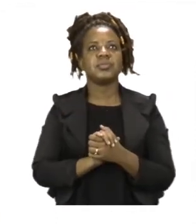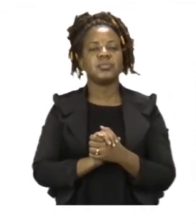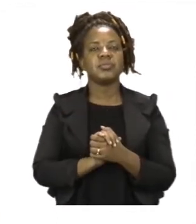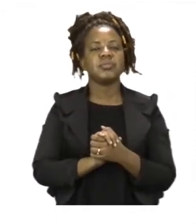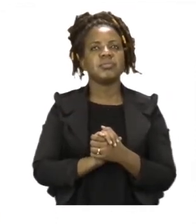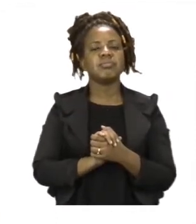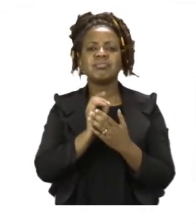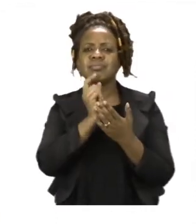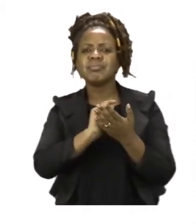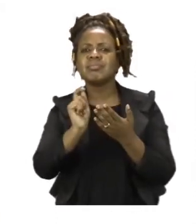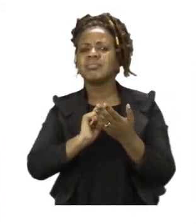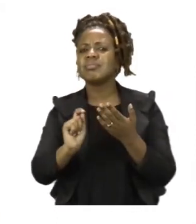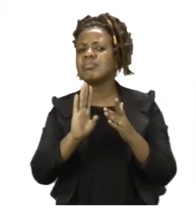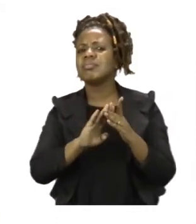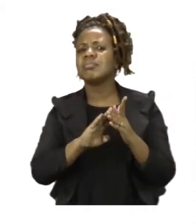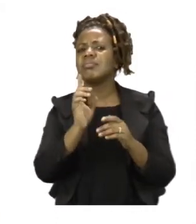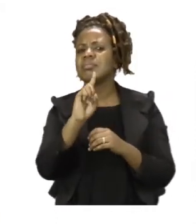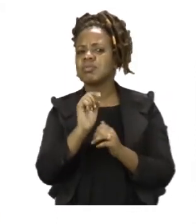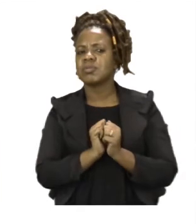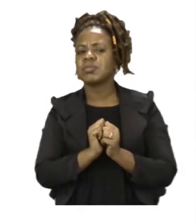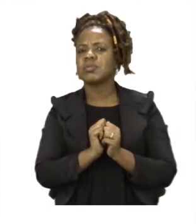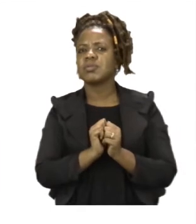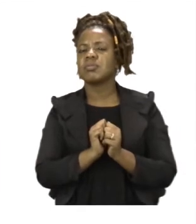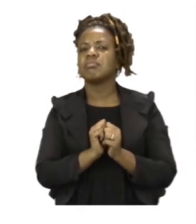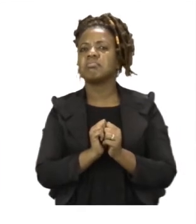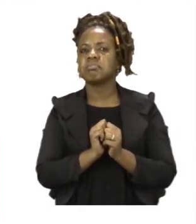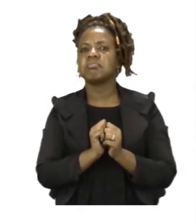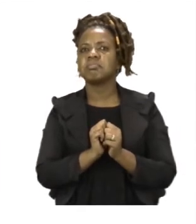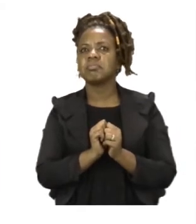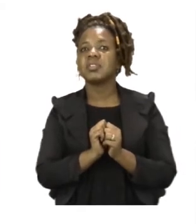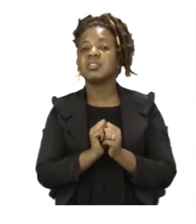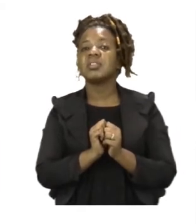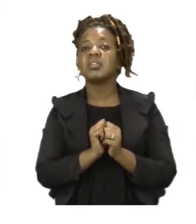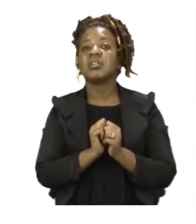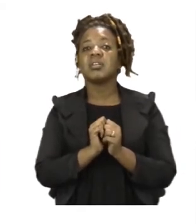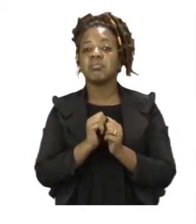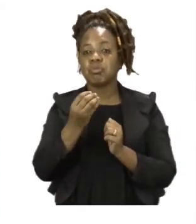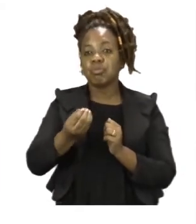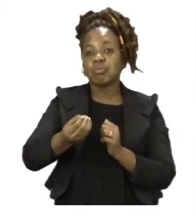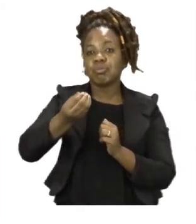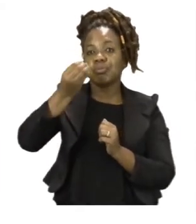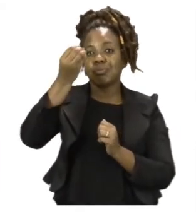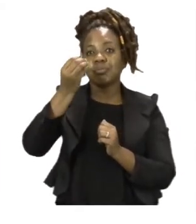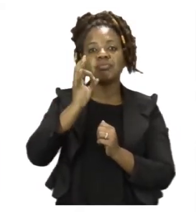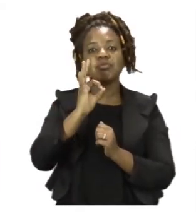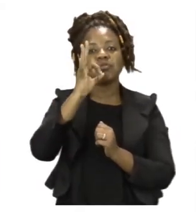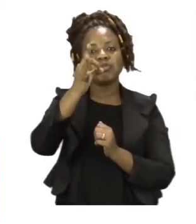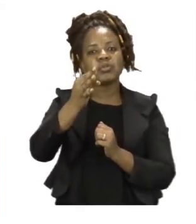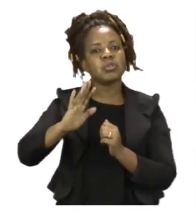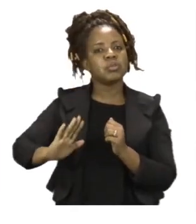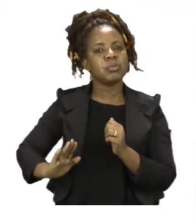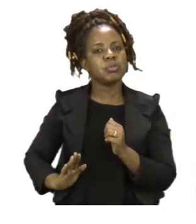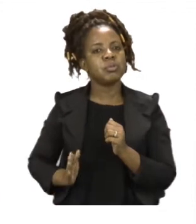are going to talk about what we want to become when we are adults and why. So here are